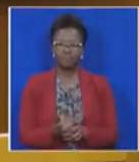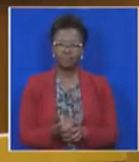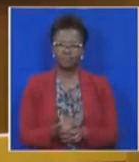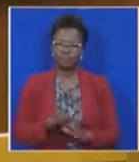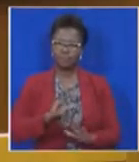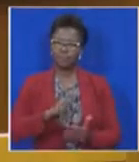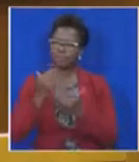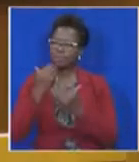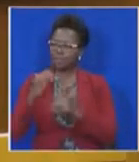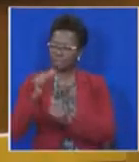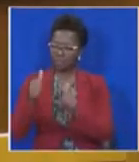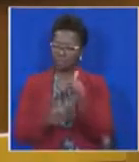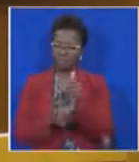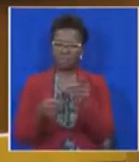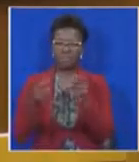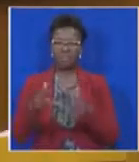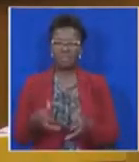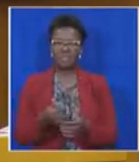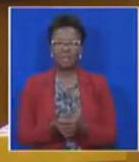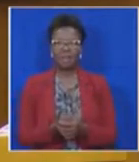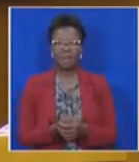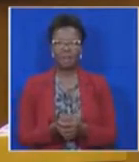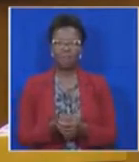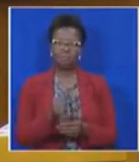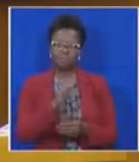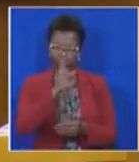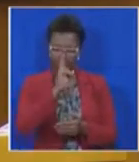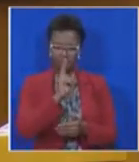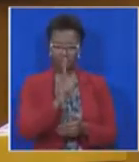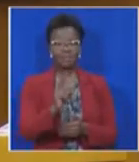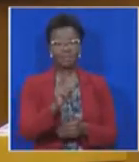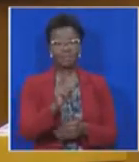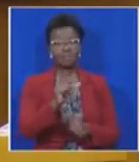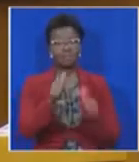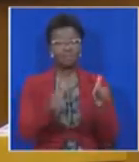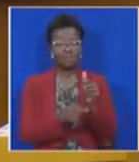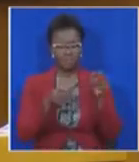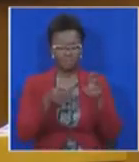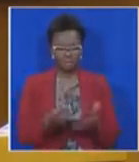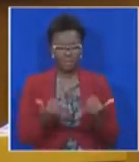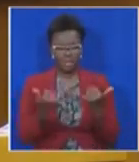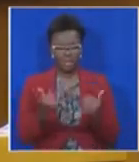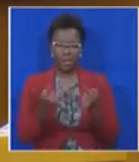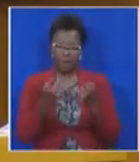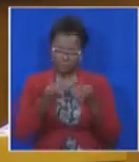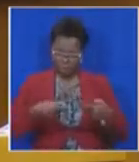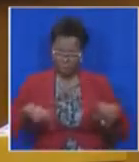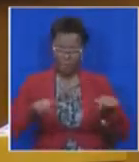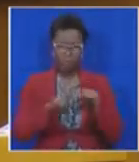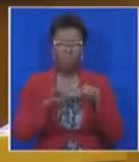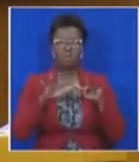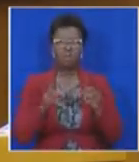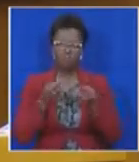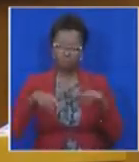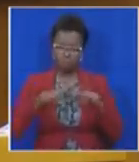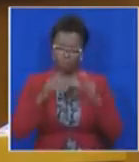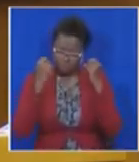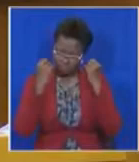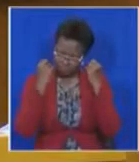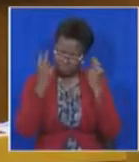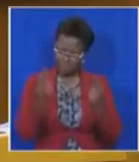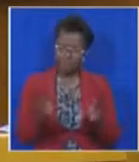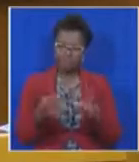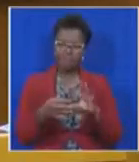you, honourable Deputy Speaker. Honourable Deputy Speaker, it is time for each and every one of us to stand up and commit